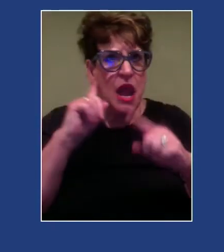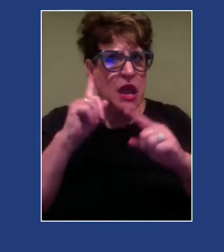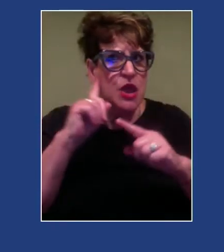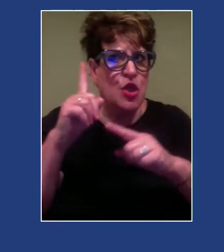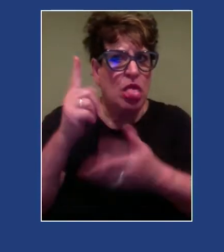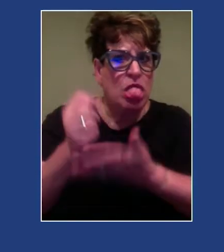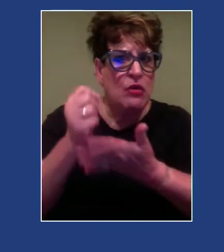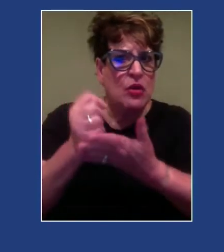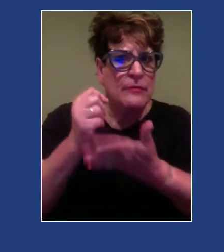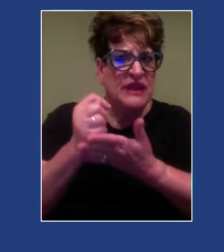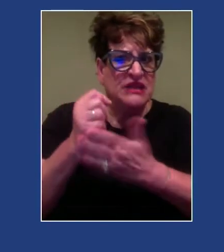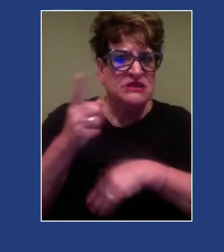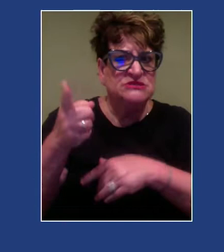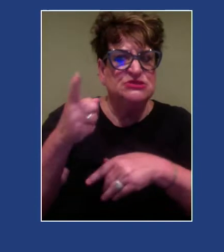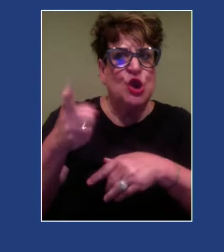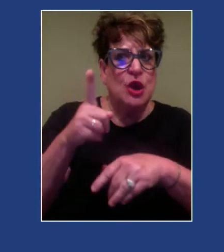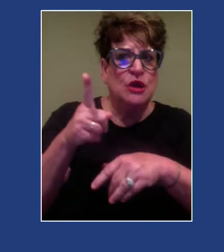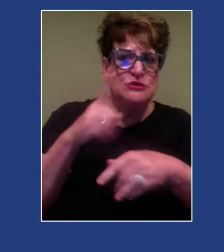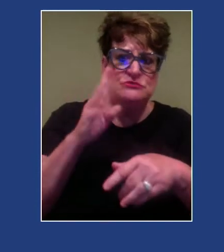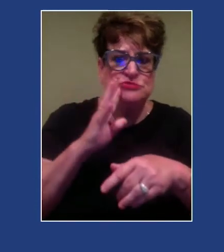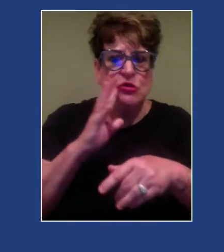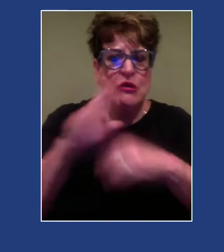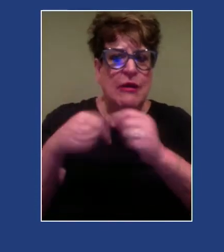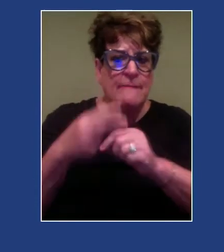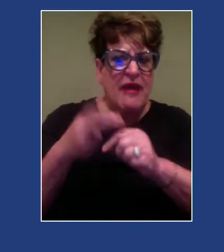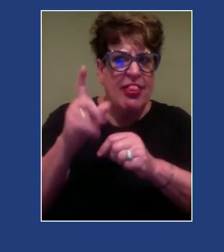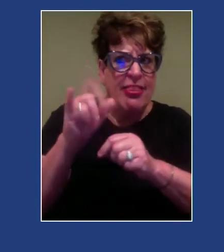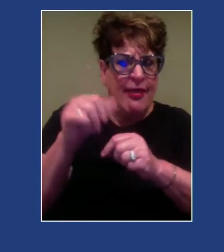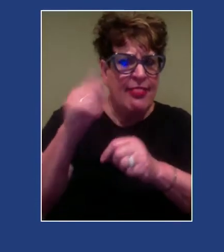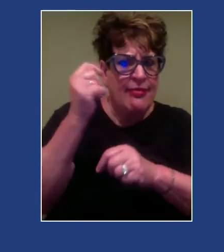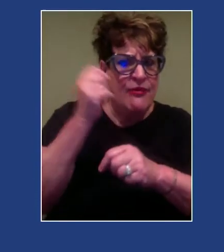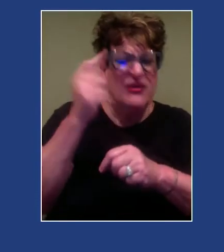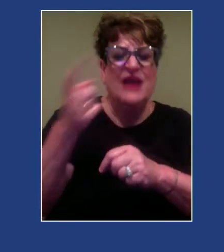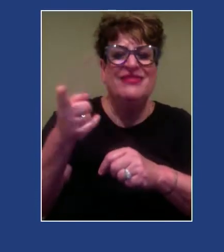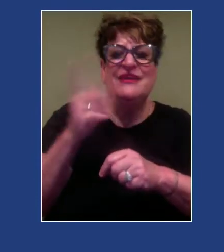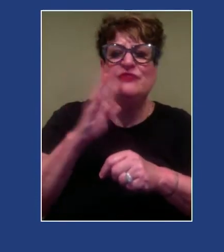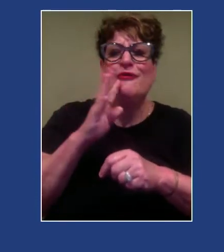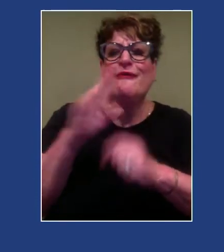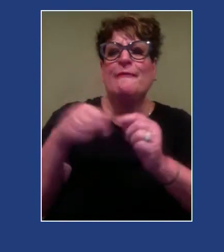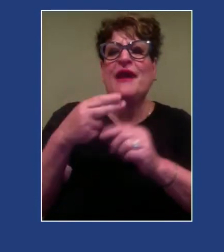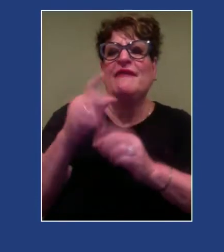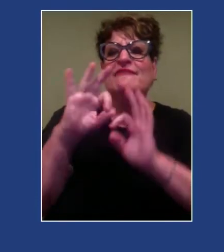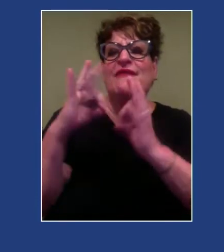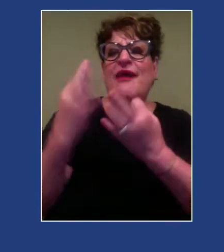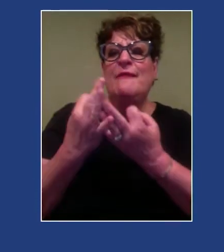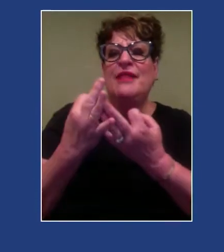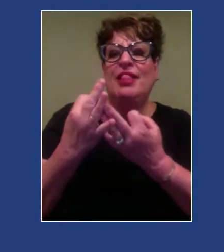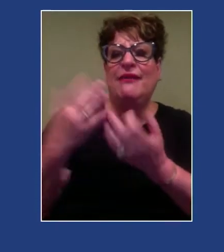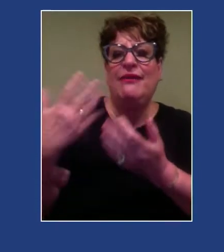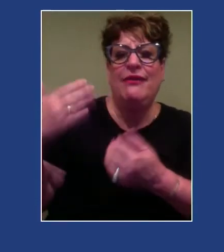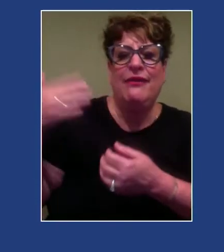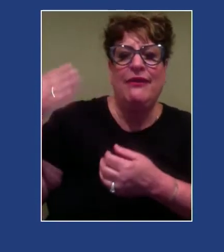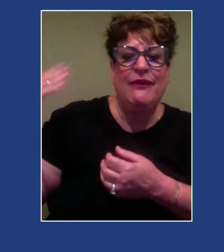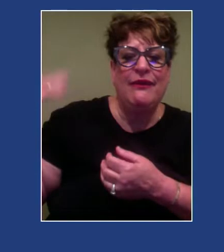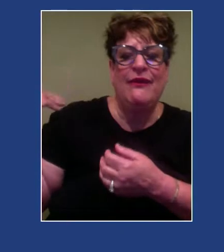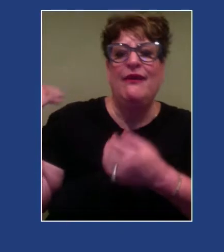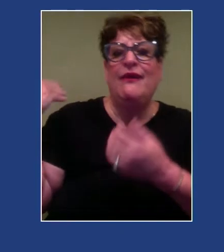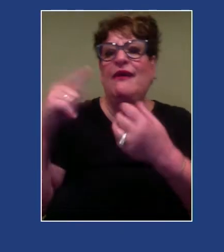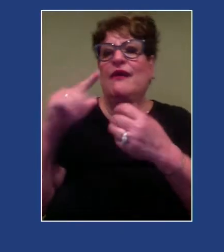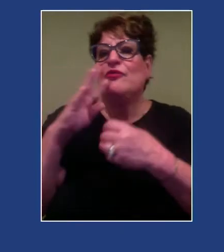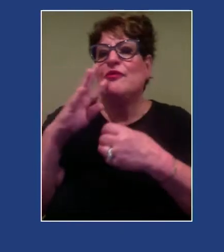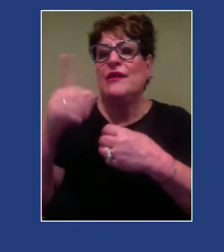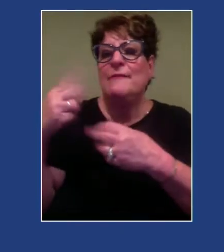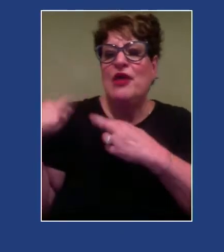DVT with clients and talking about the biosocial theory, they're talking about family of origin. They're talking about, you know, religious